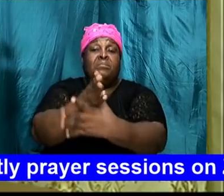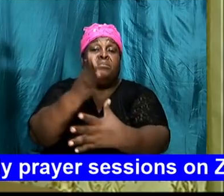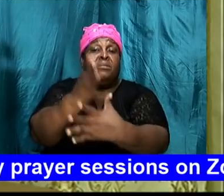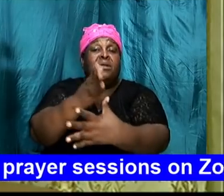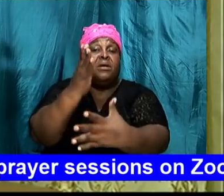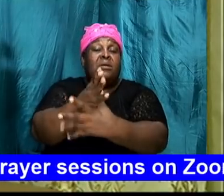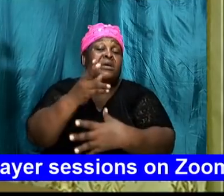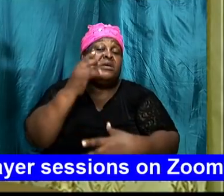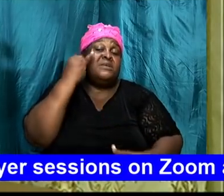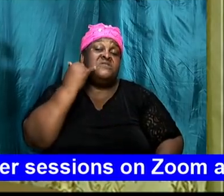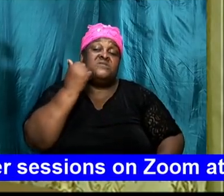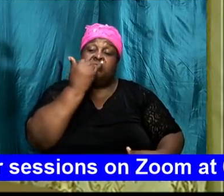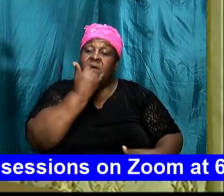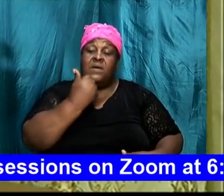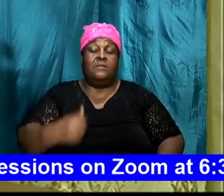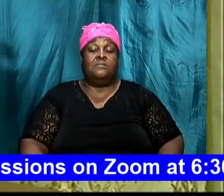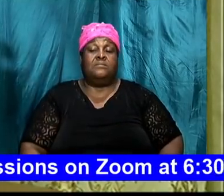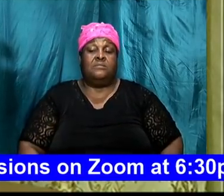Joab